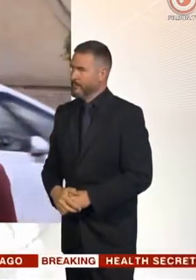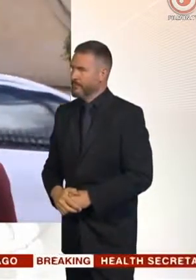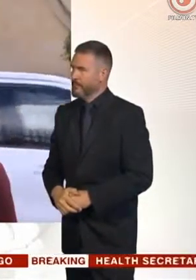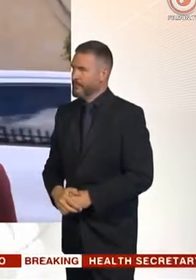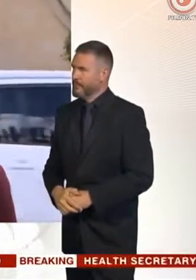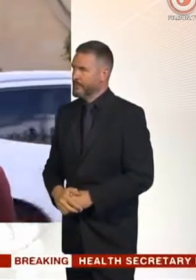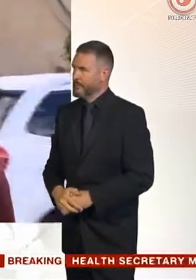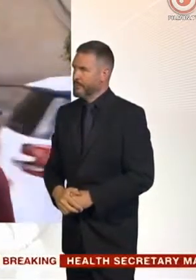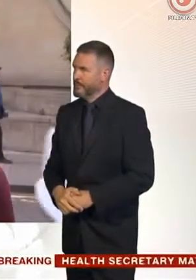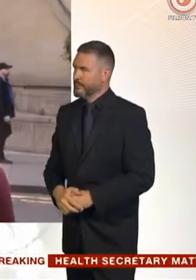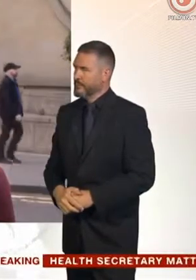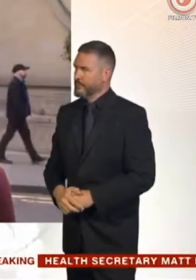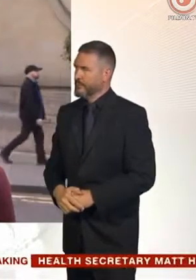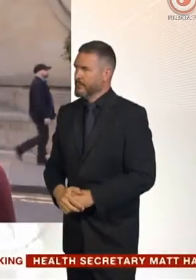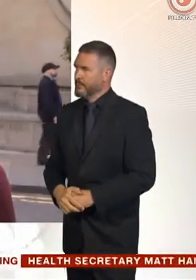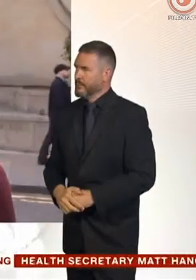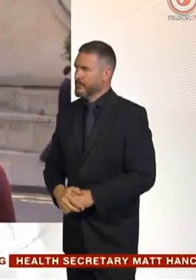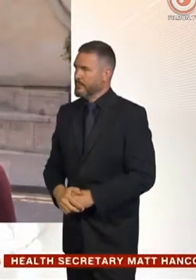case. Lorna, tell us more.